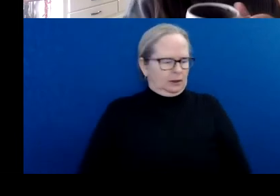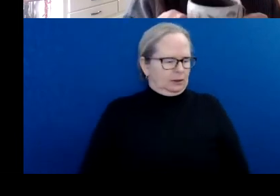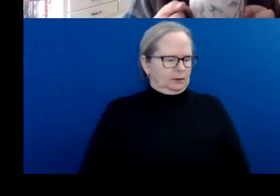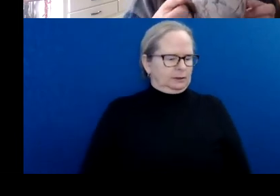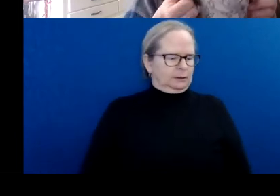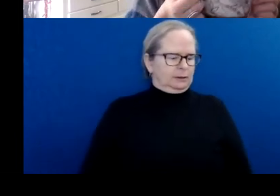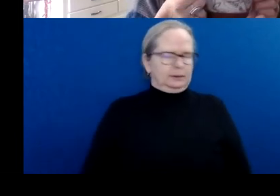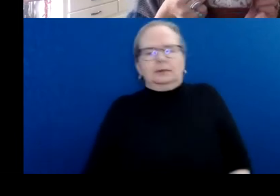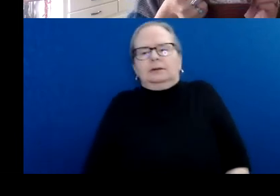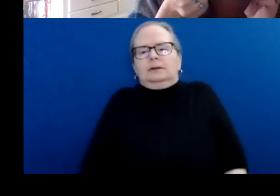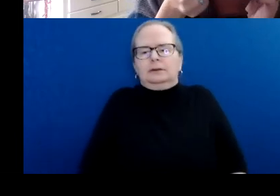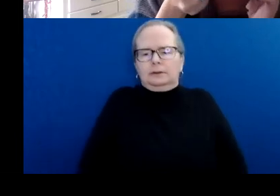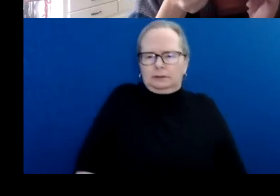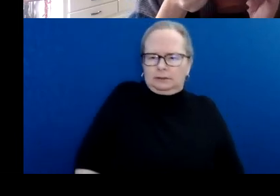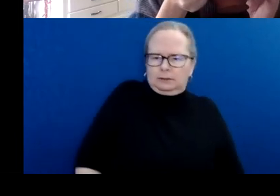it.